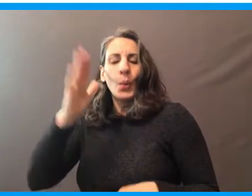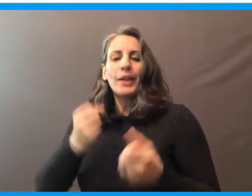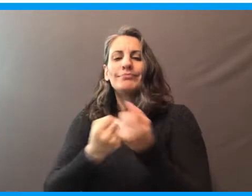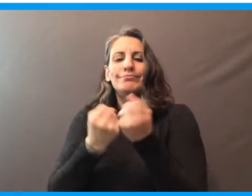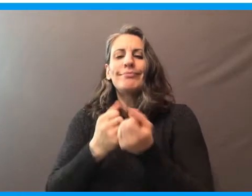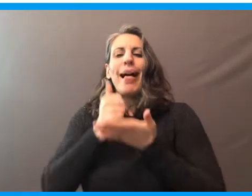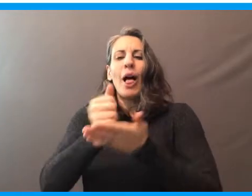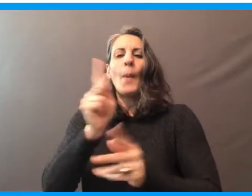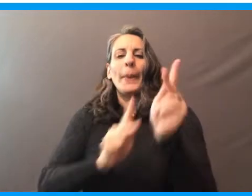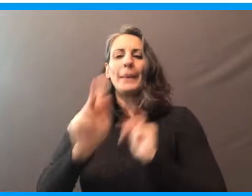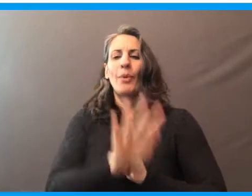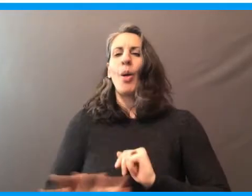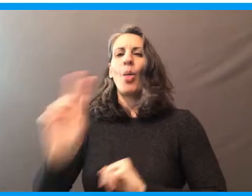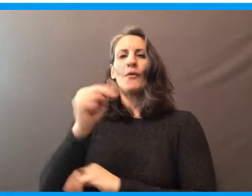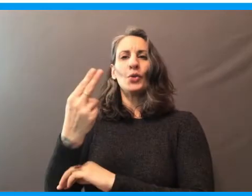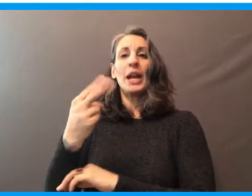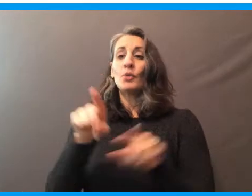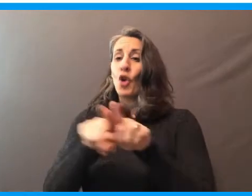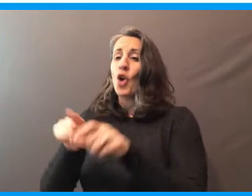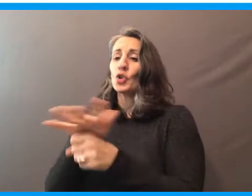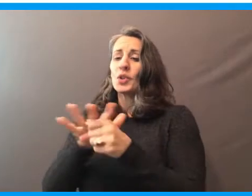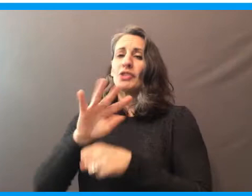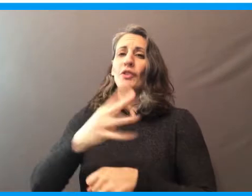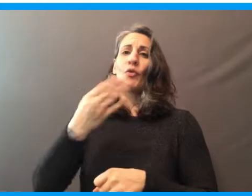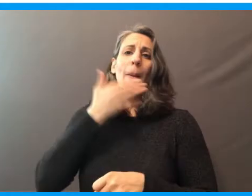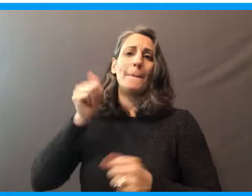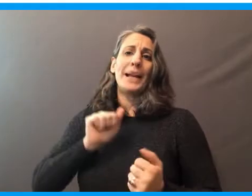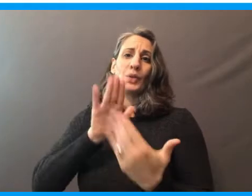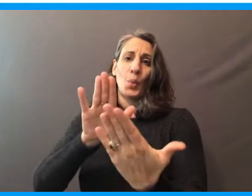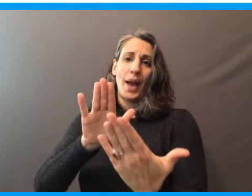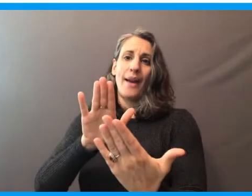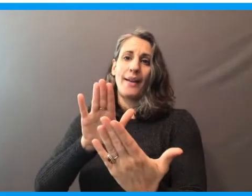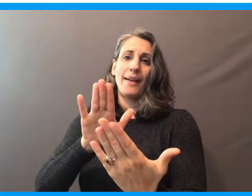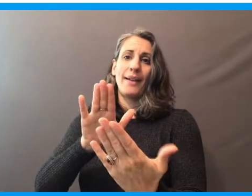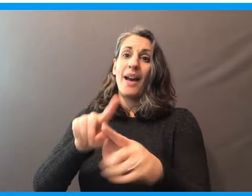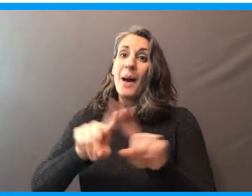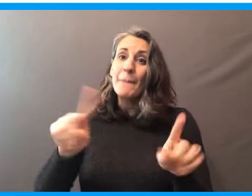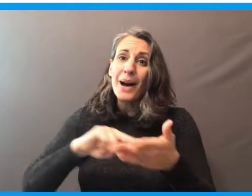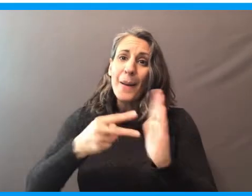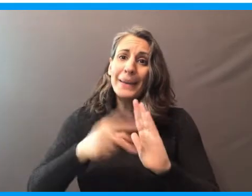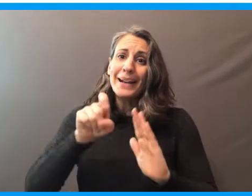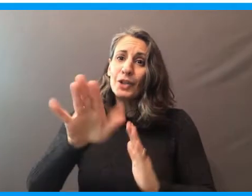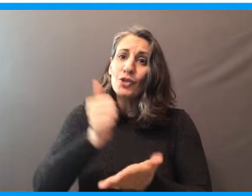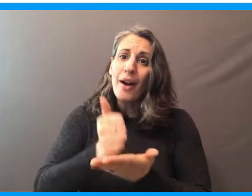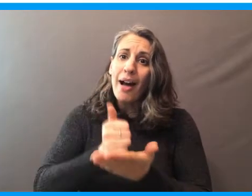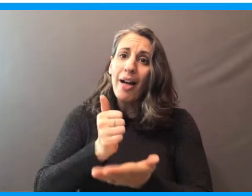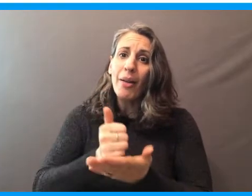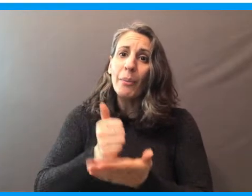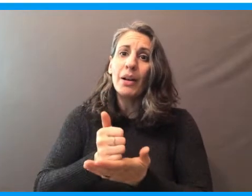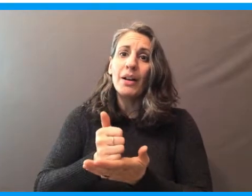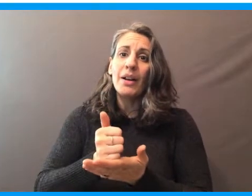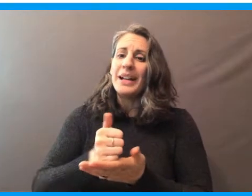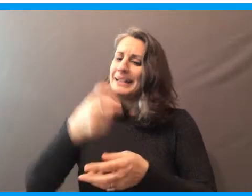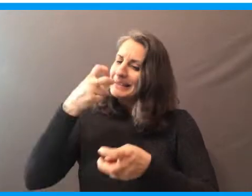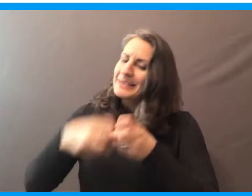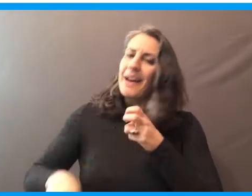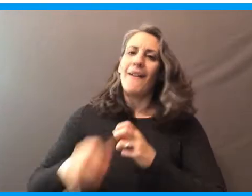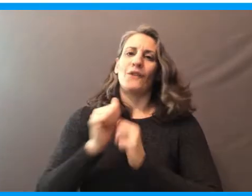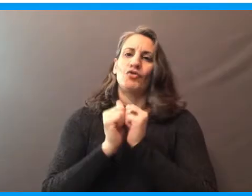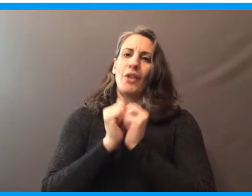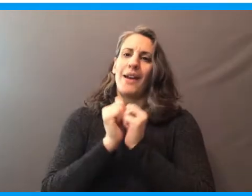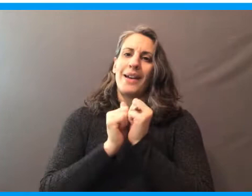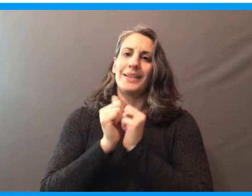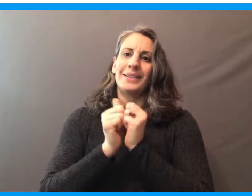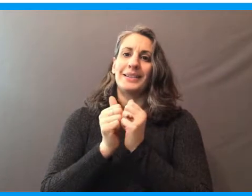serve the people of this state and of District 4 in the best way possible. But, I need your help. This is going to be a tough race